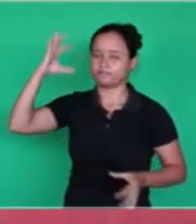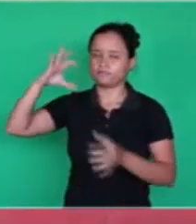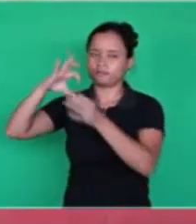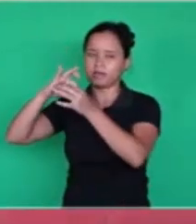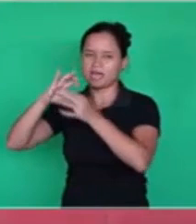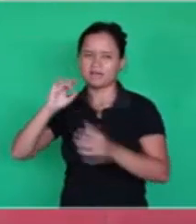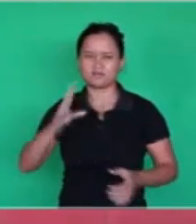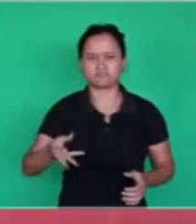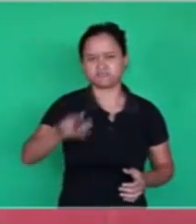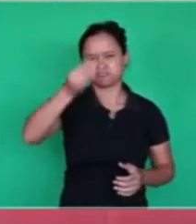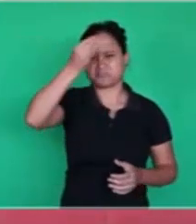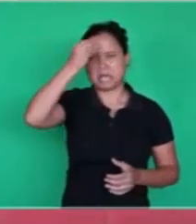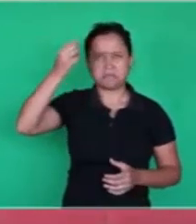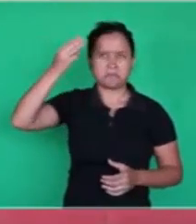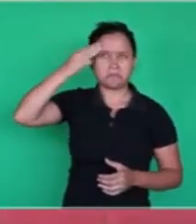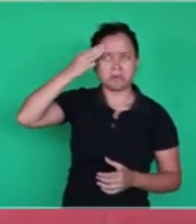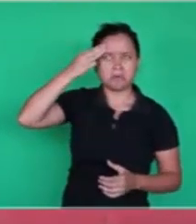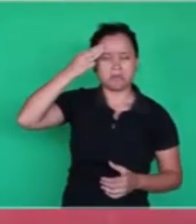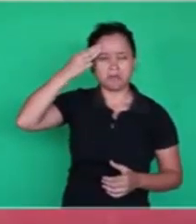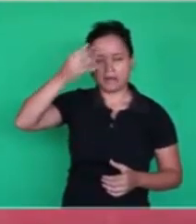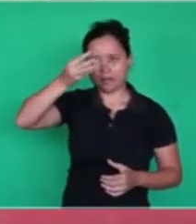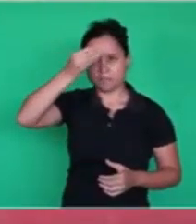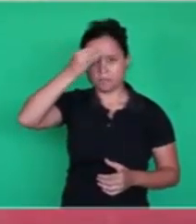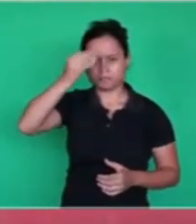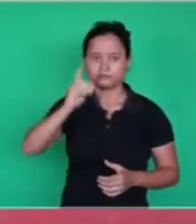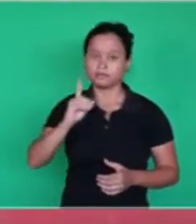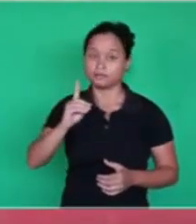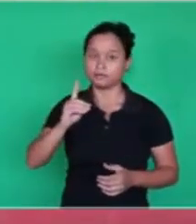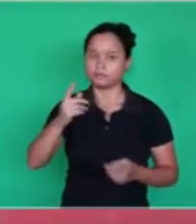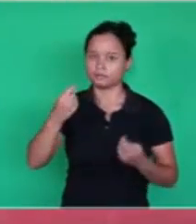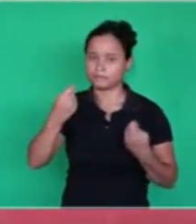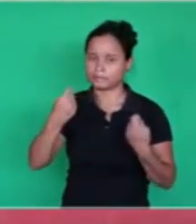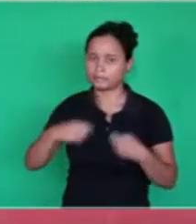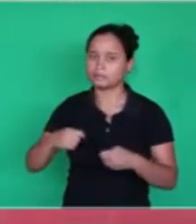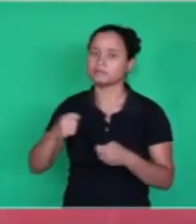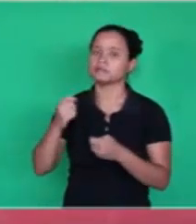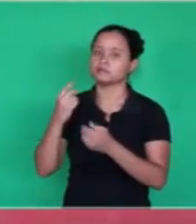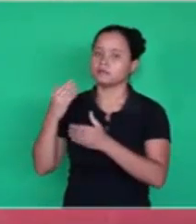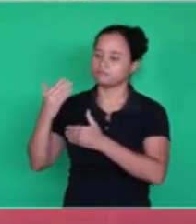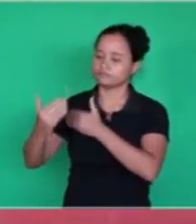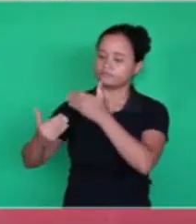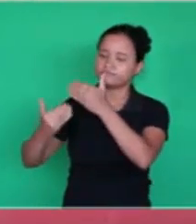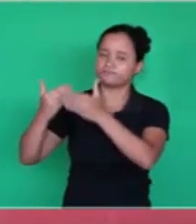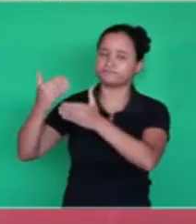No, there's a sequence. What's missing in the gospel? Let's see.